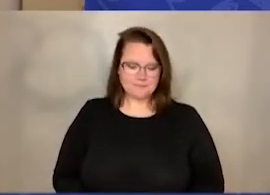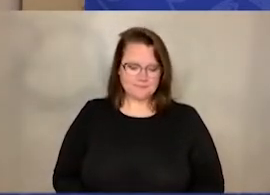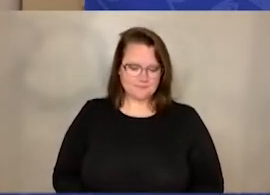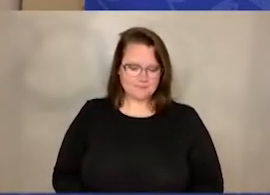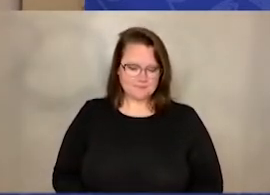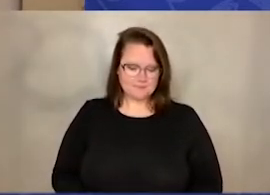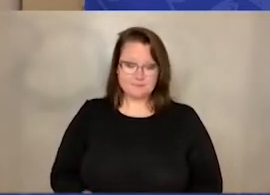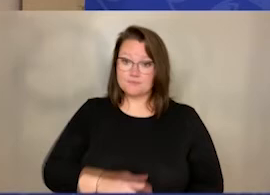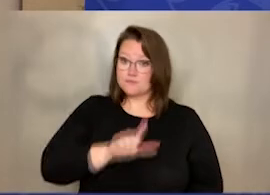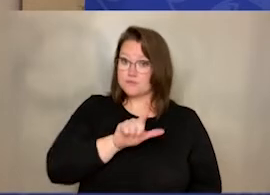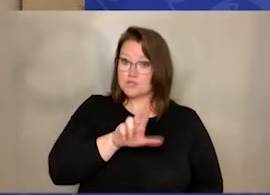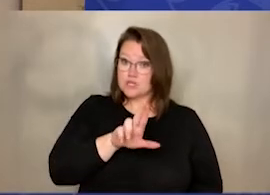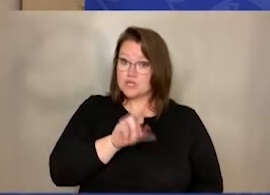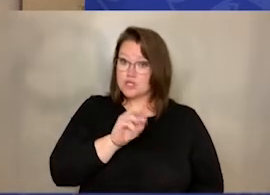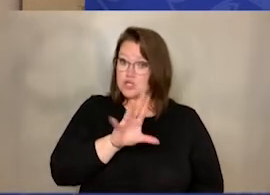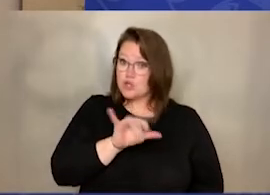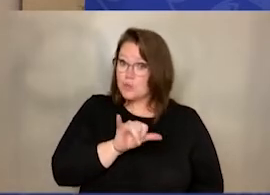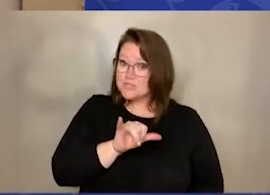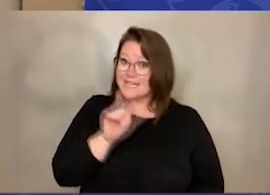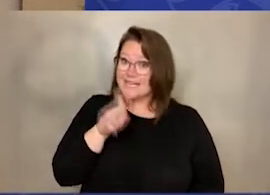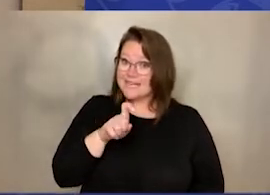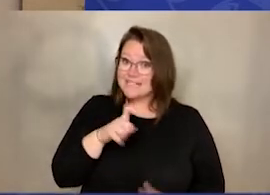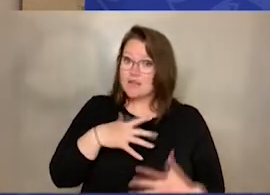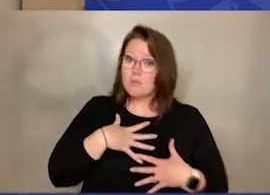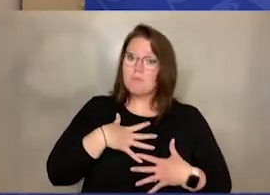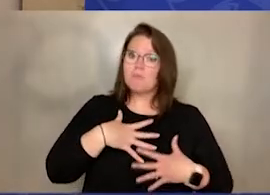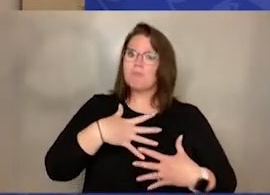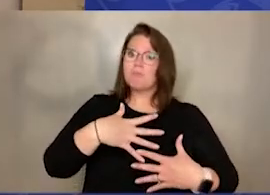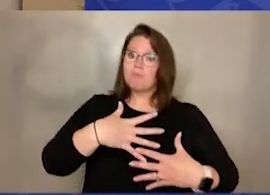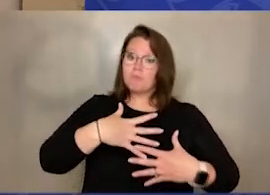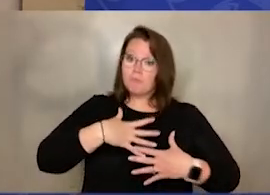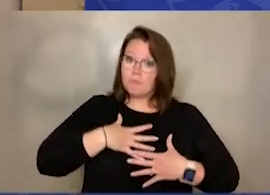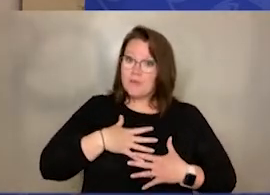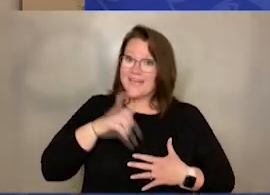Lucy the guinea pig needs air to breathe.